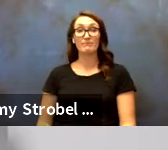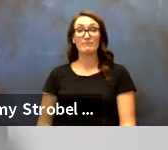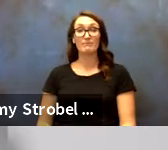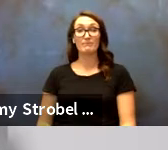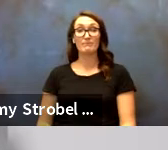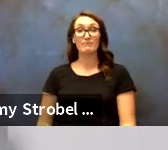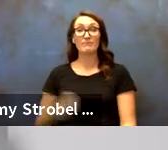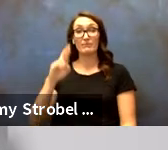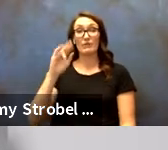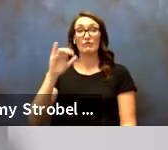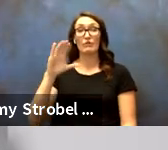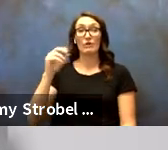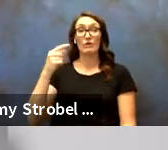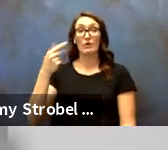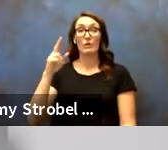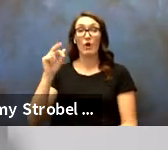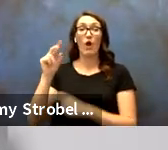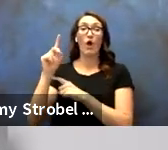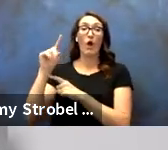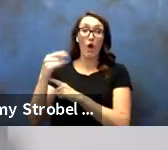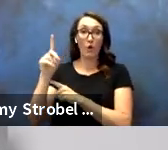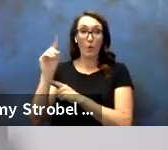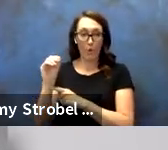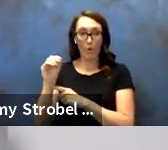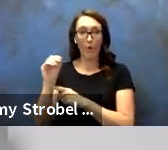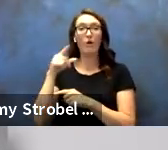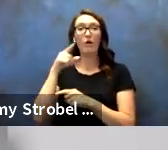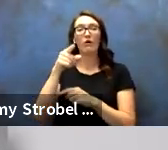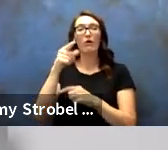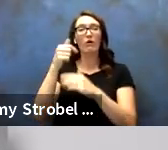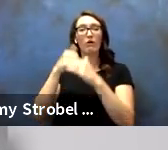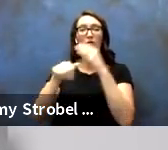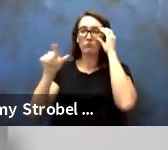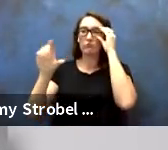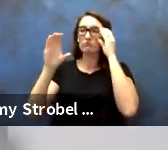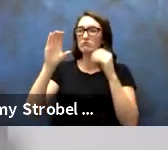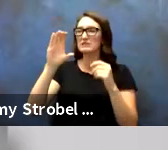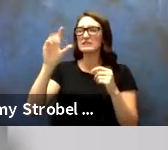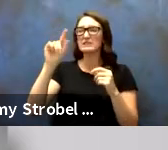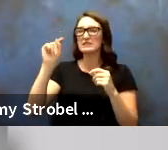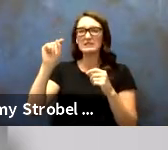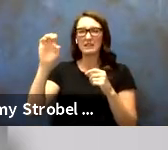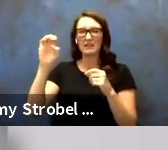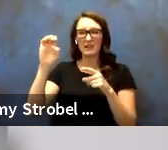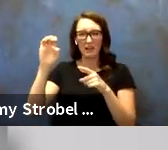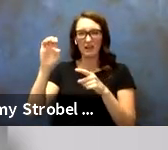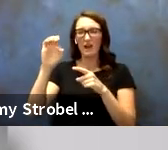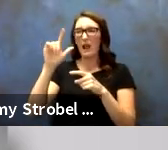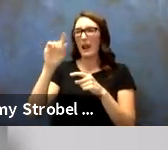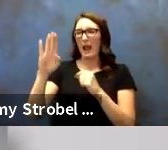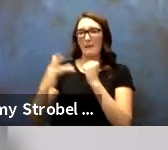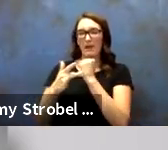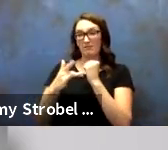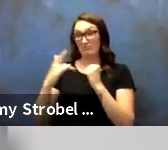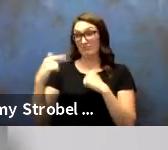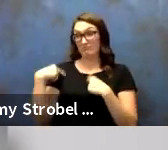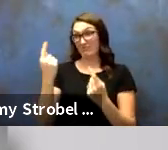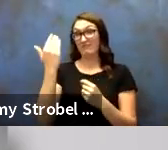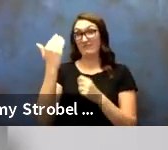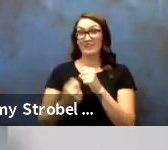Rico Guajardo, with the Career Technology Education Laboratory Technician, 15 years.